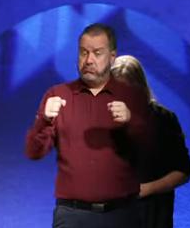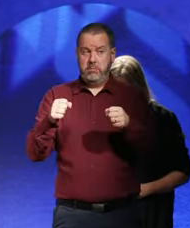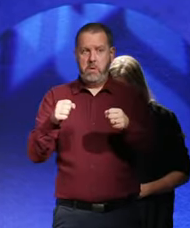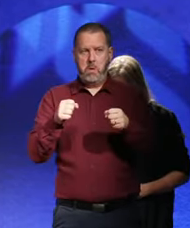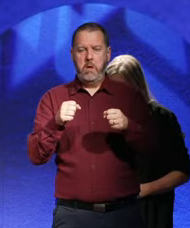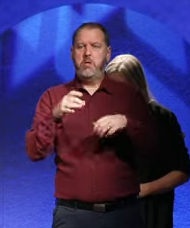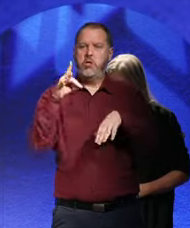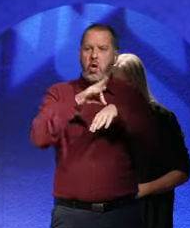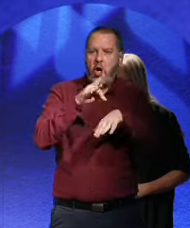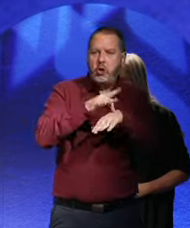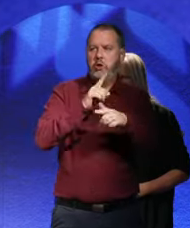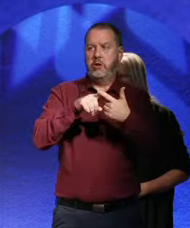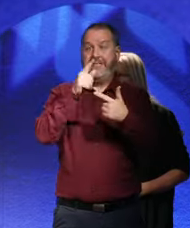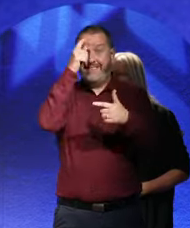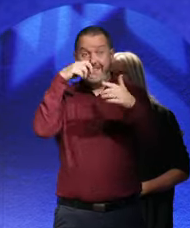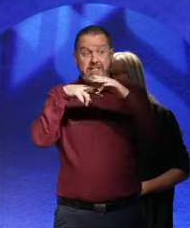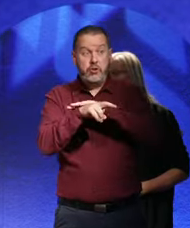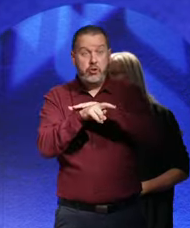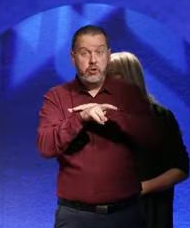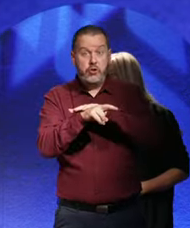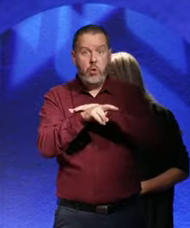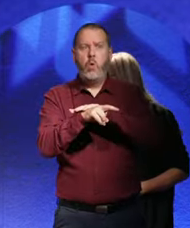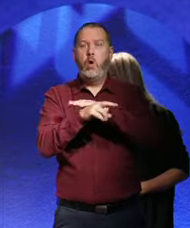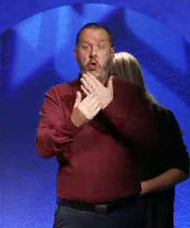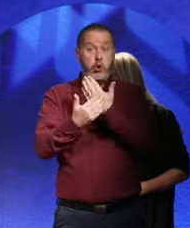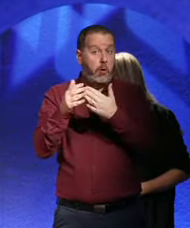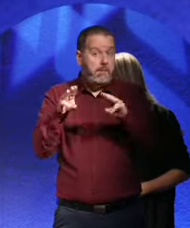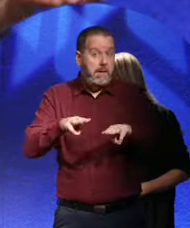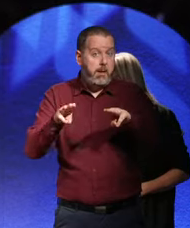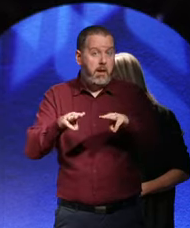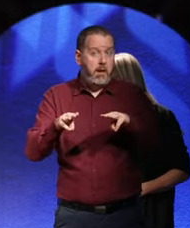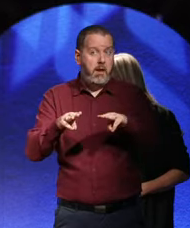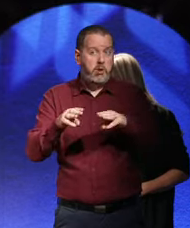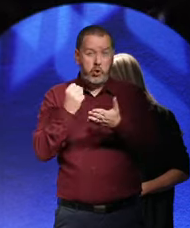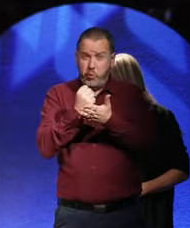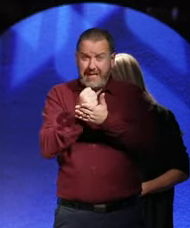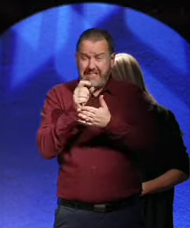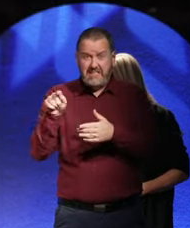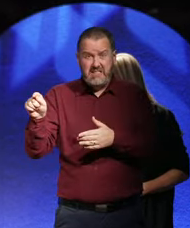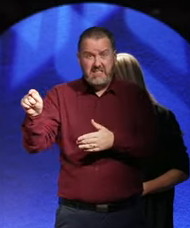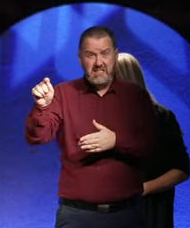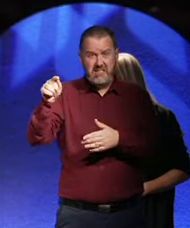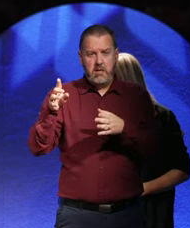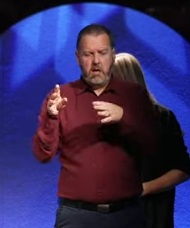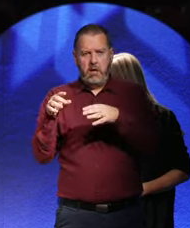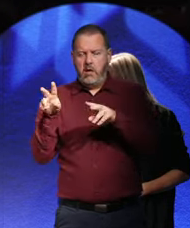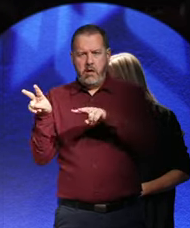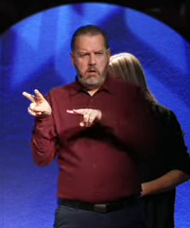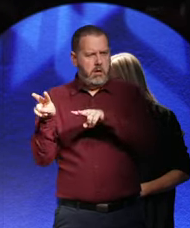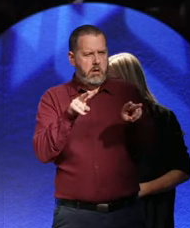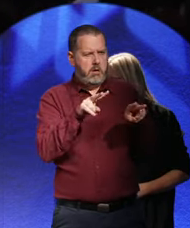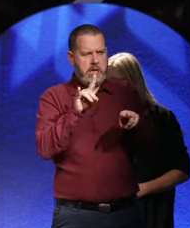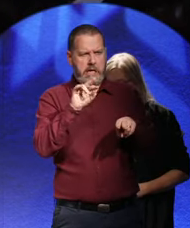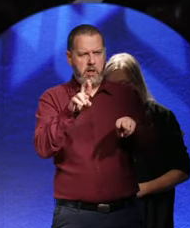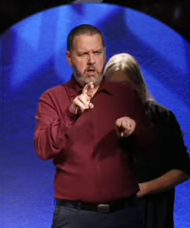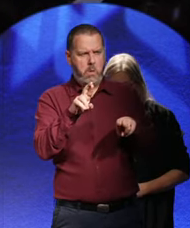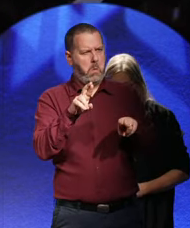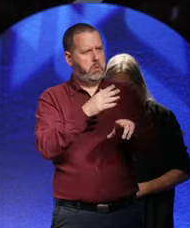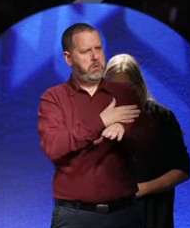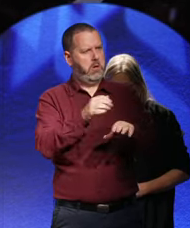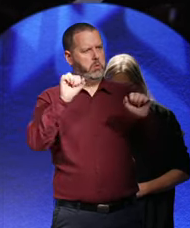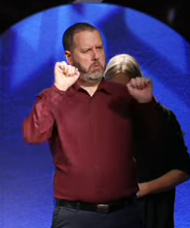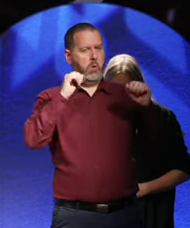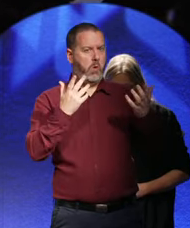doctors, teachers, amazing. Young people. Young people. Students. Enormous amount of students support Hitler.